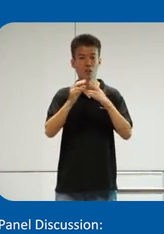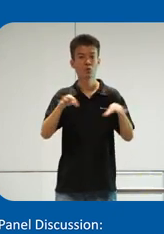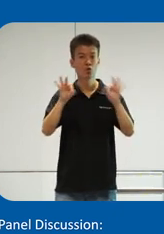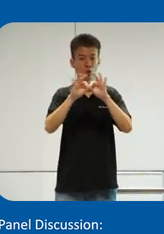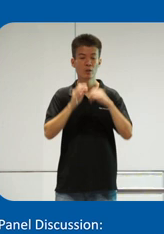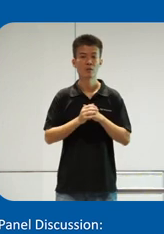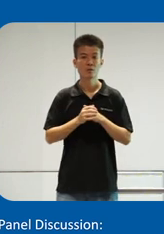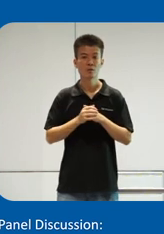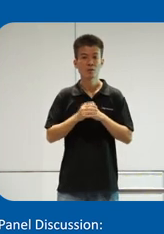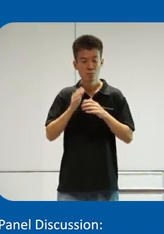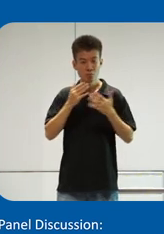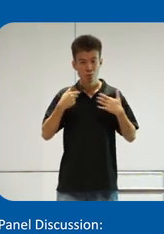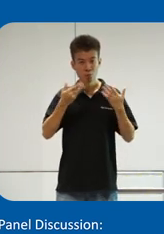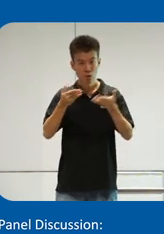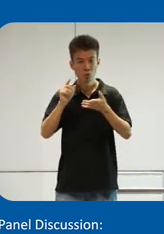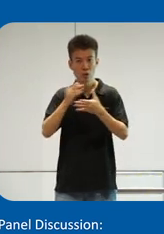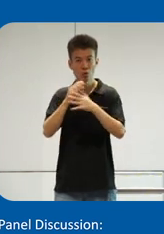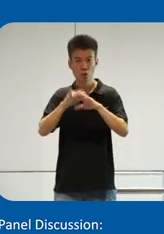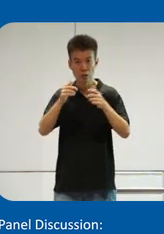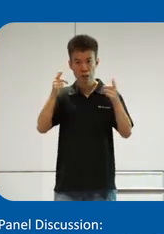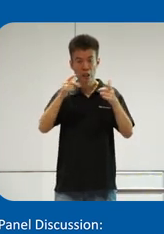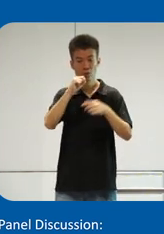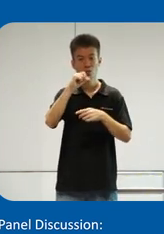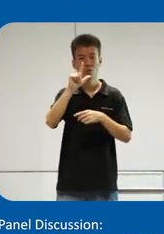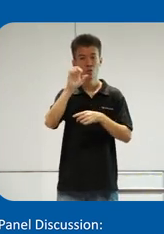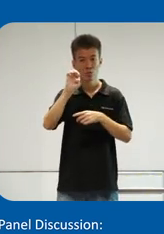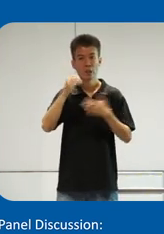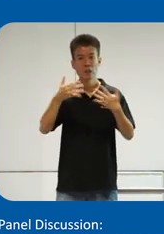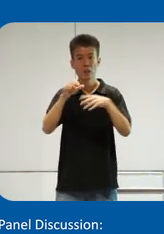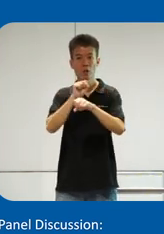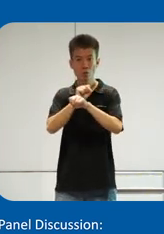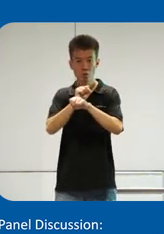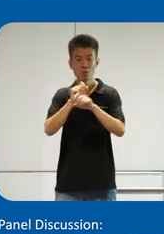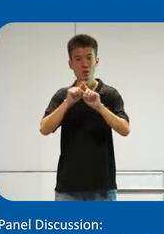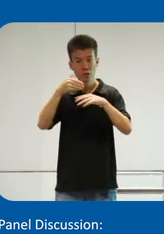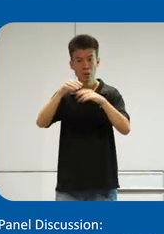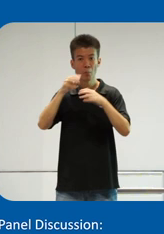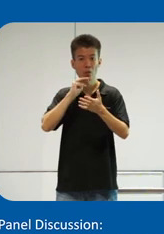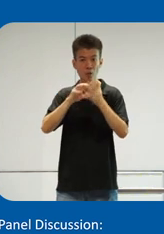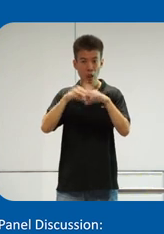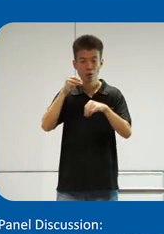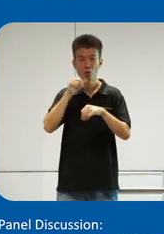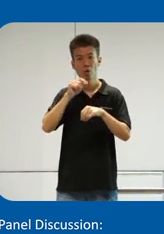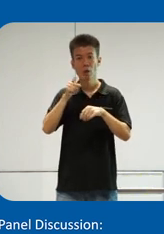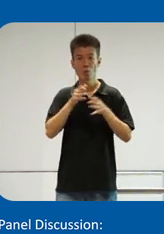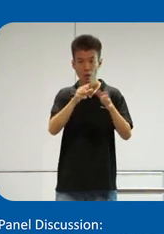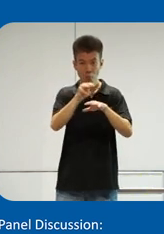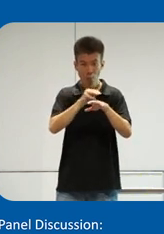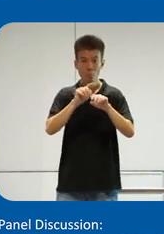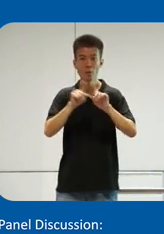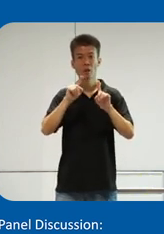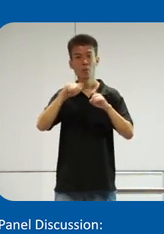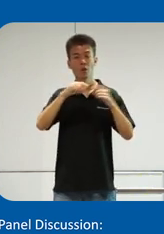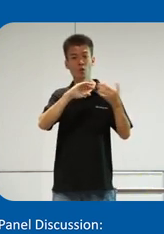all right? I'm so glad to be here because we can share on a larger scale and network out and send the message out. It's not about Waymap, it's about a